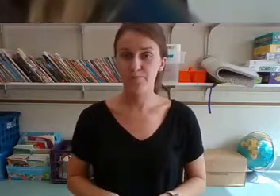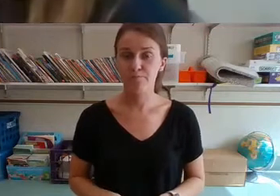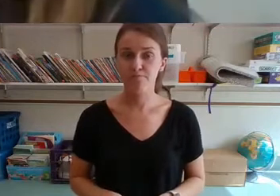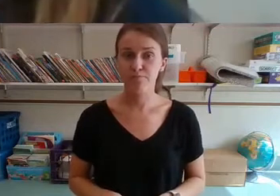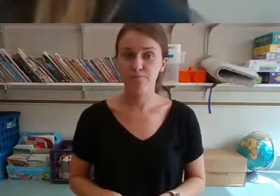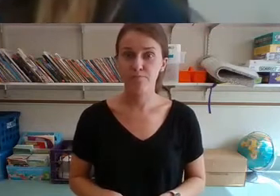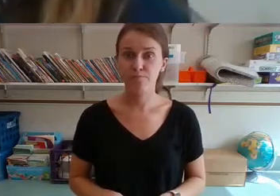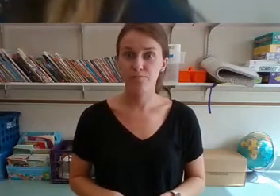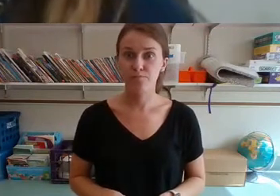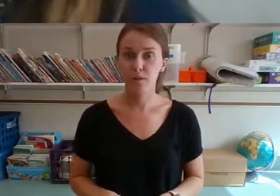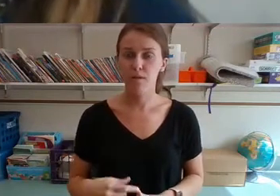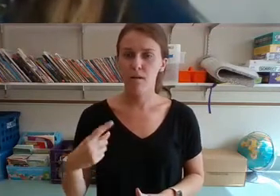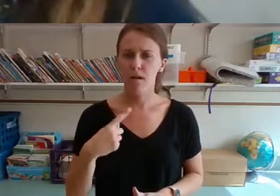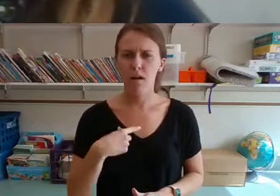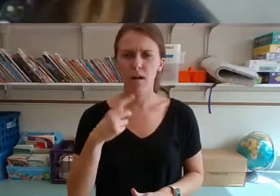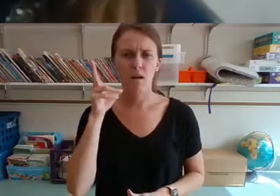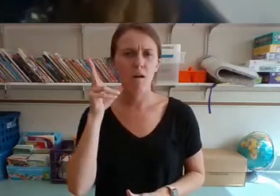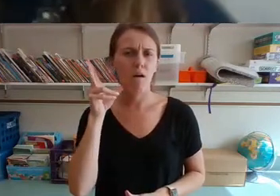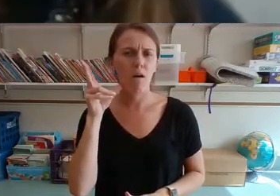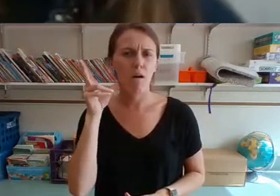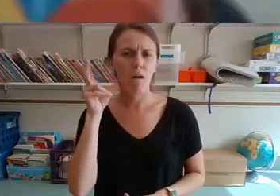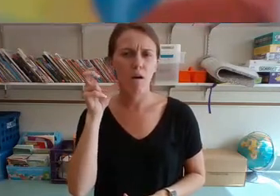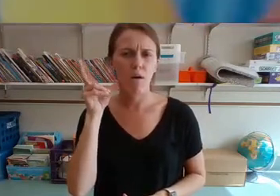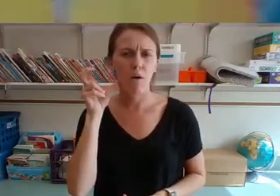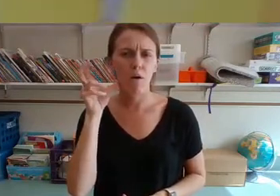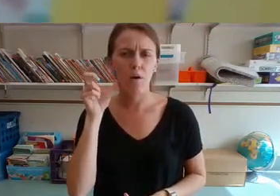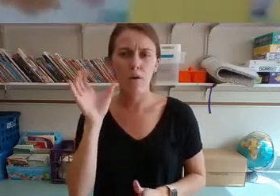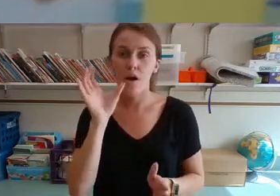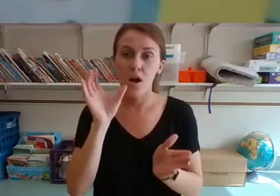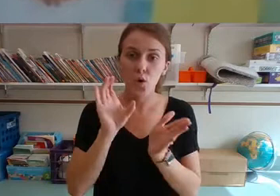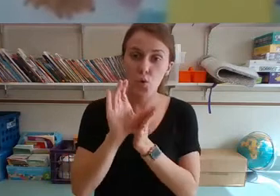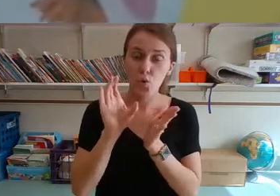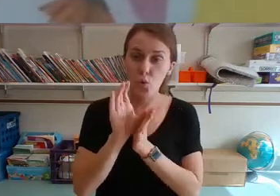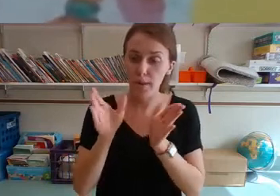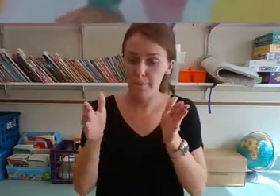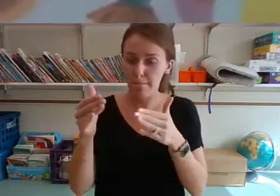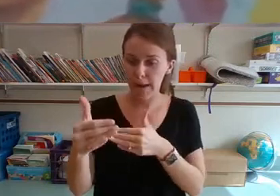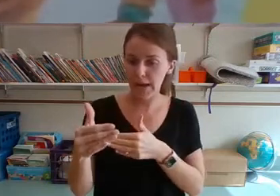I overheard a crayon box with many things to say.